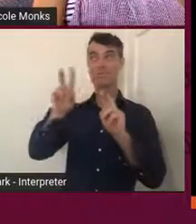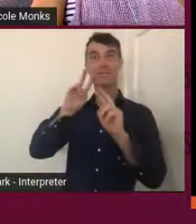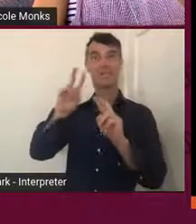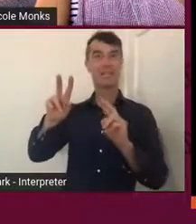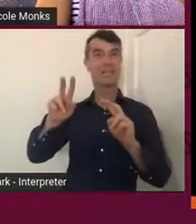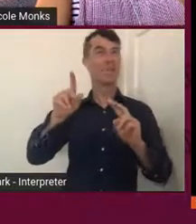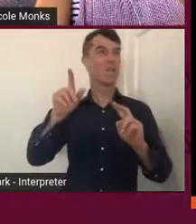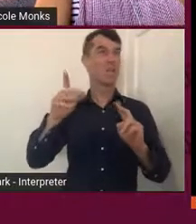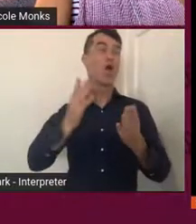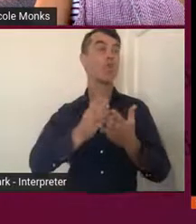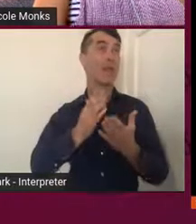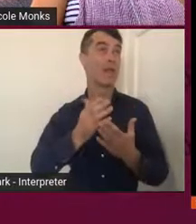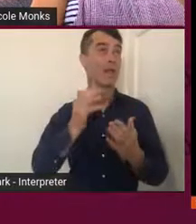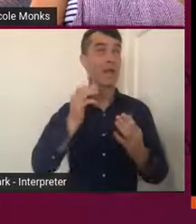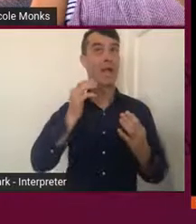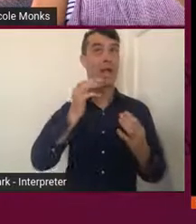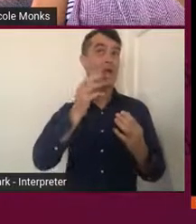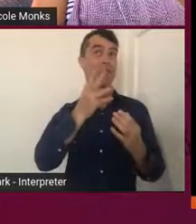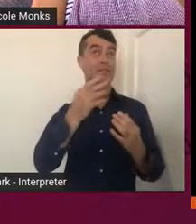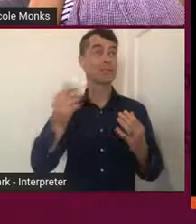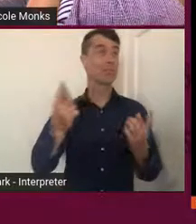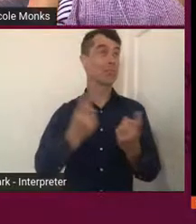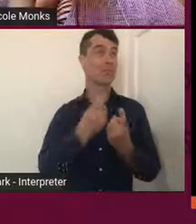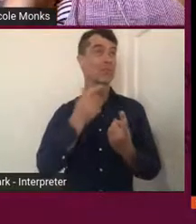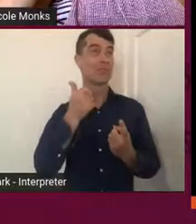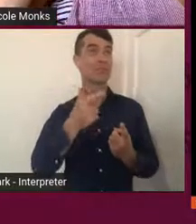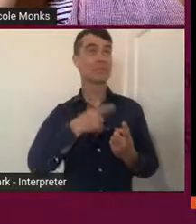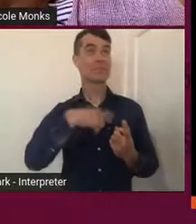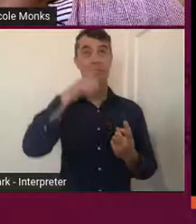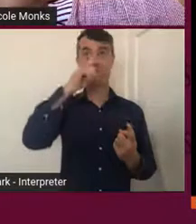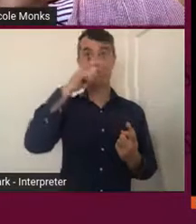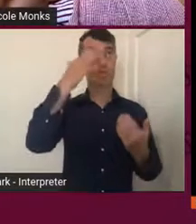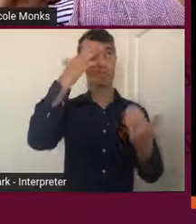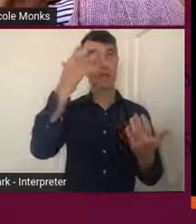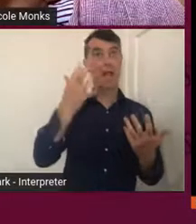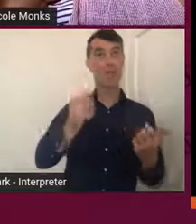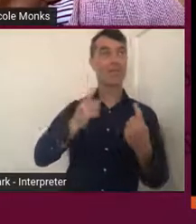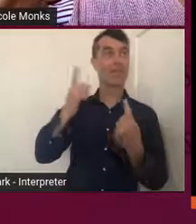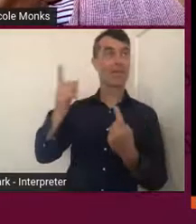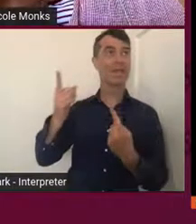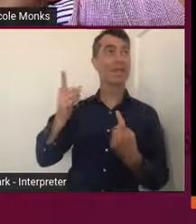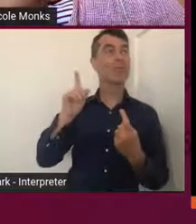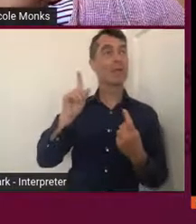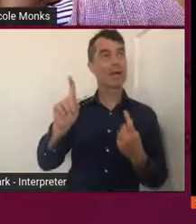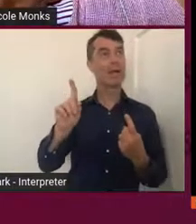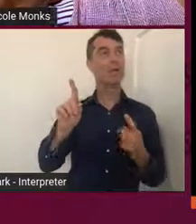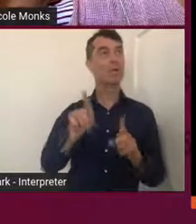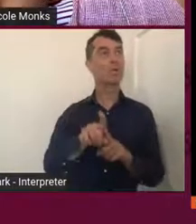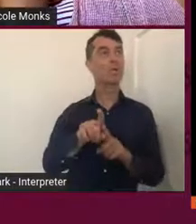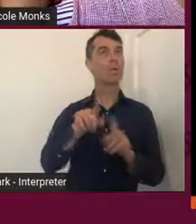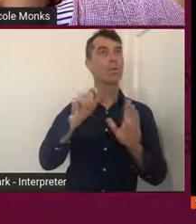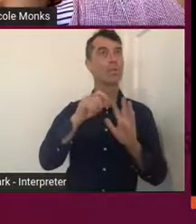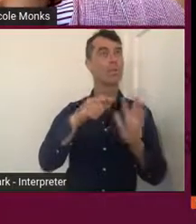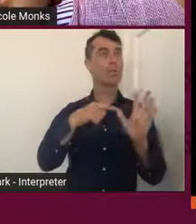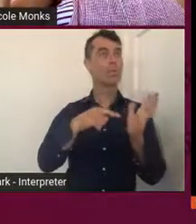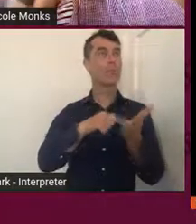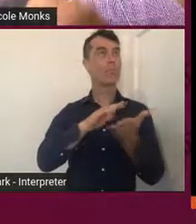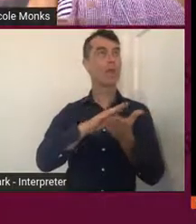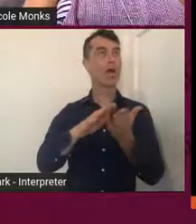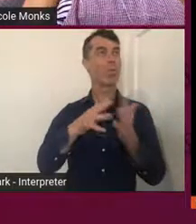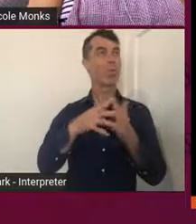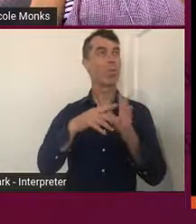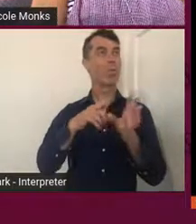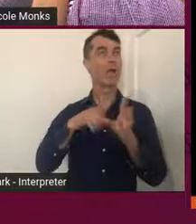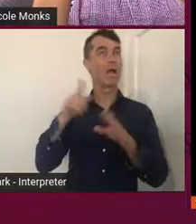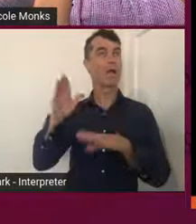there just, you know, because people are worried about vandalism. But also the pathway that they've built actually covers over a section of it. So,